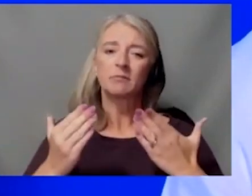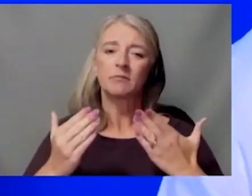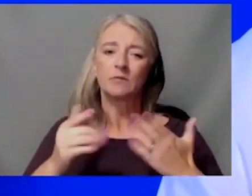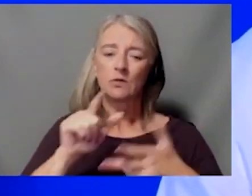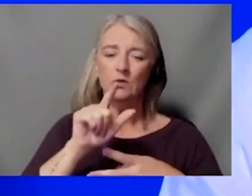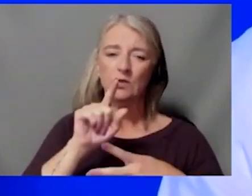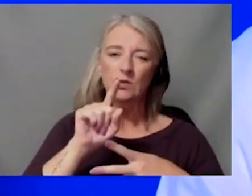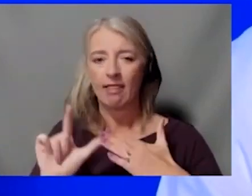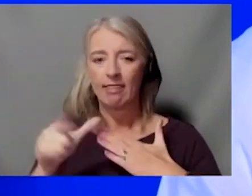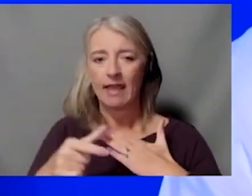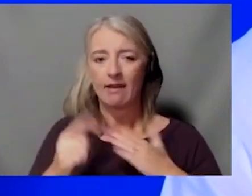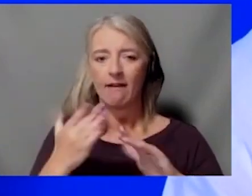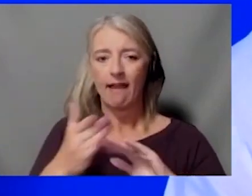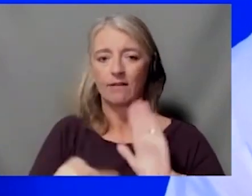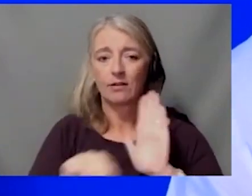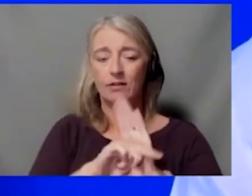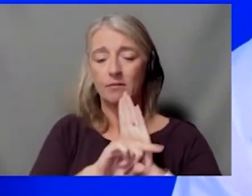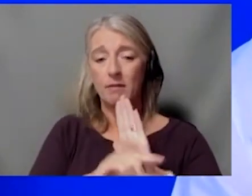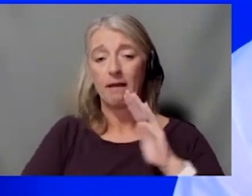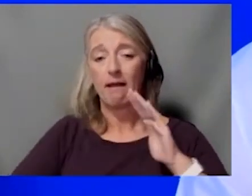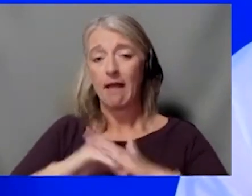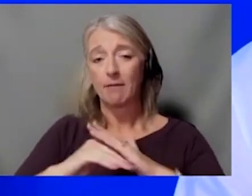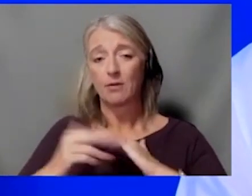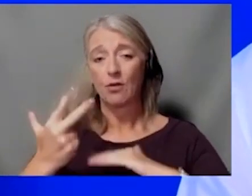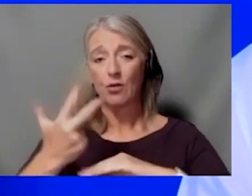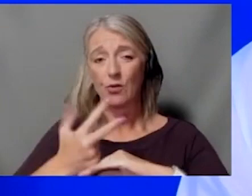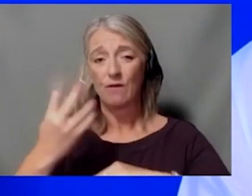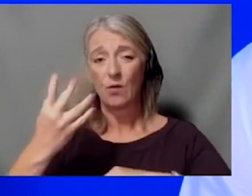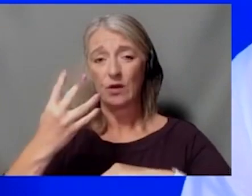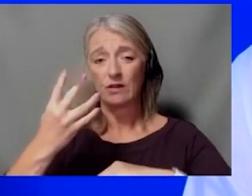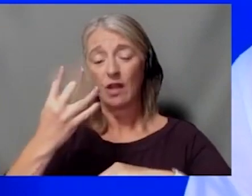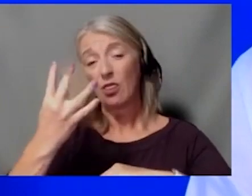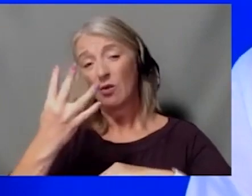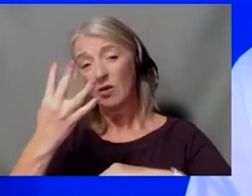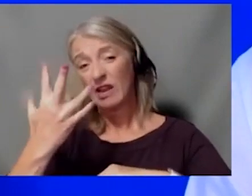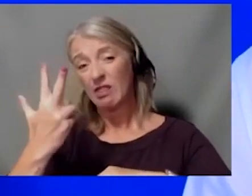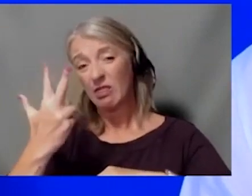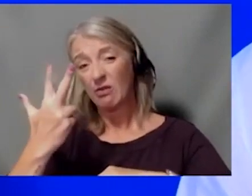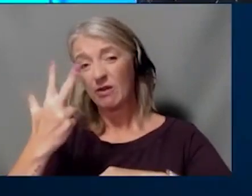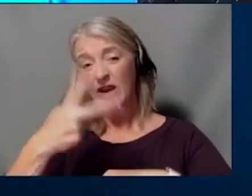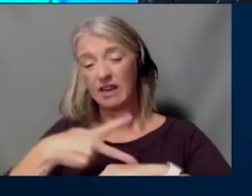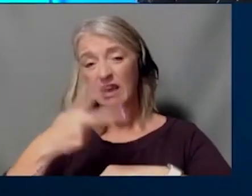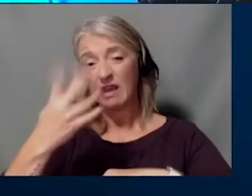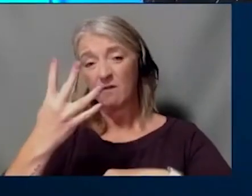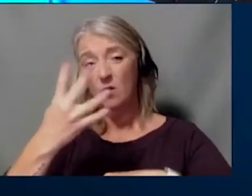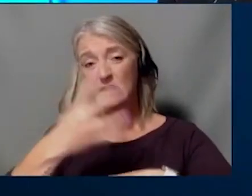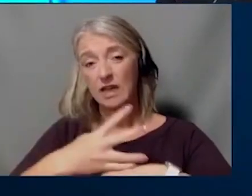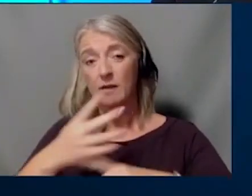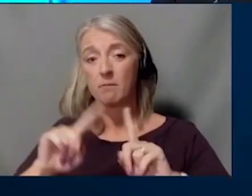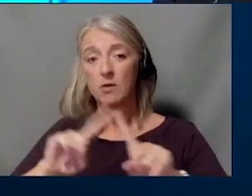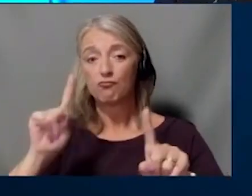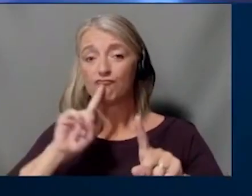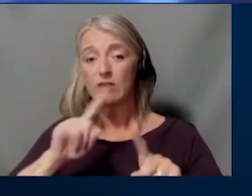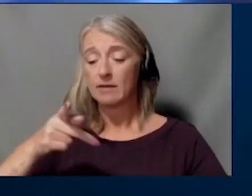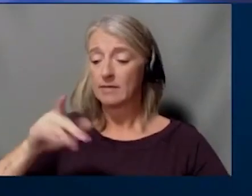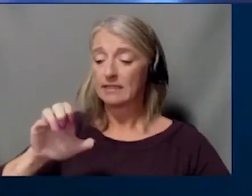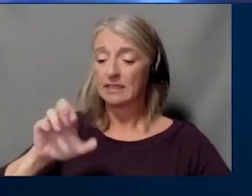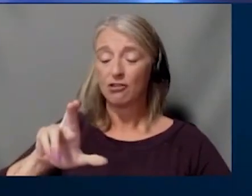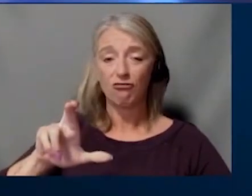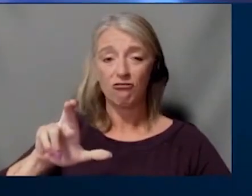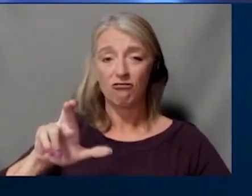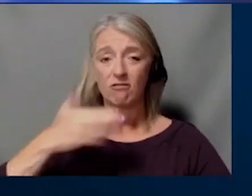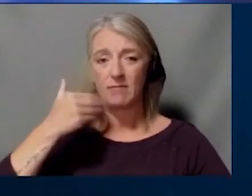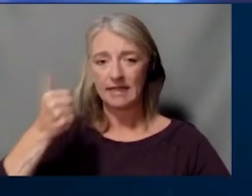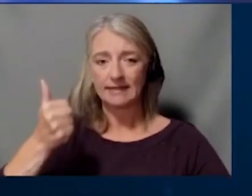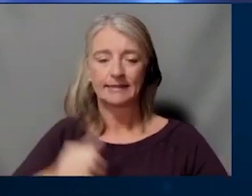and maybe even up to three, uh, three or four times. But if you can get a PCR test, that is probably best. All right. I'm going to turn and get some final thoughts from our guests today.